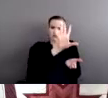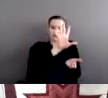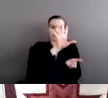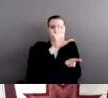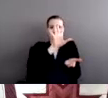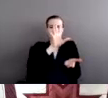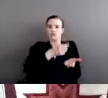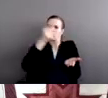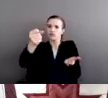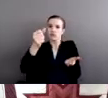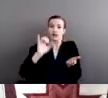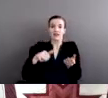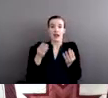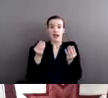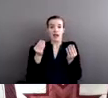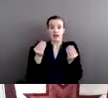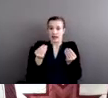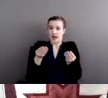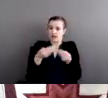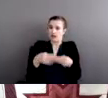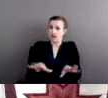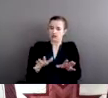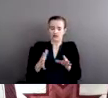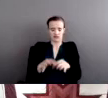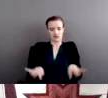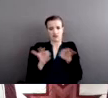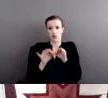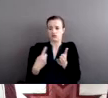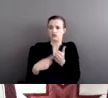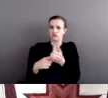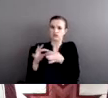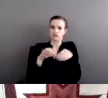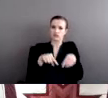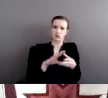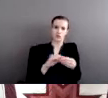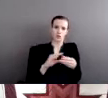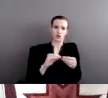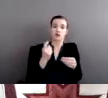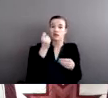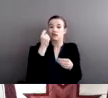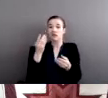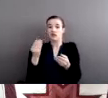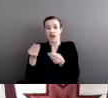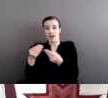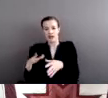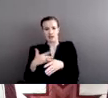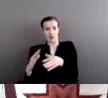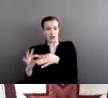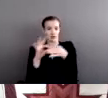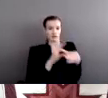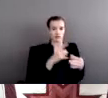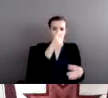is so much part of this story. But we often don't link it to trauma. We don't link it to sexual